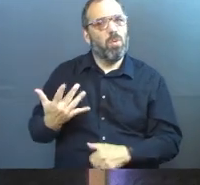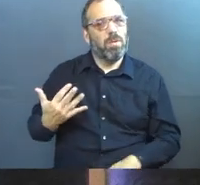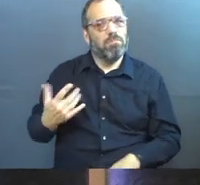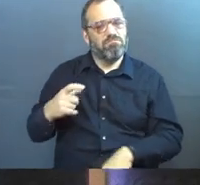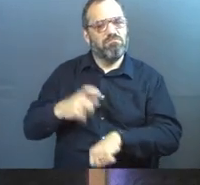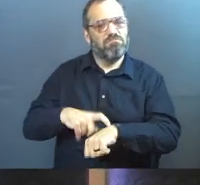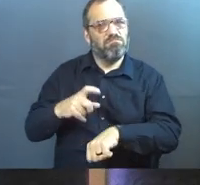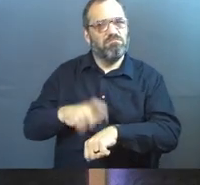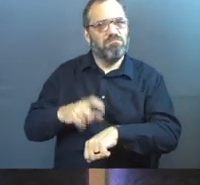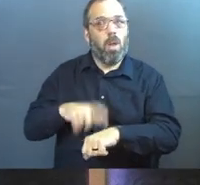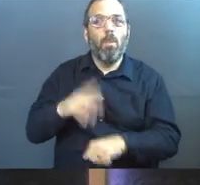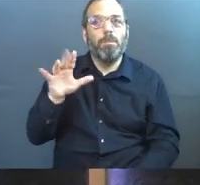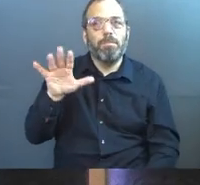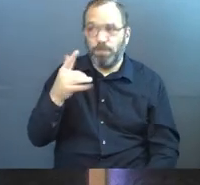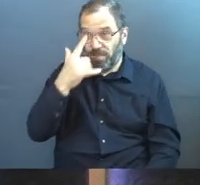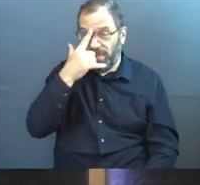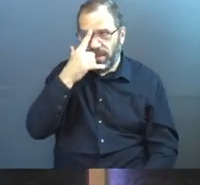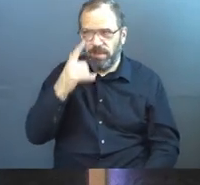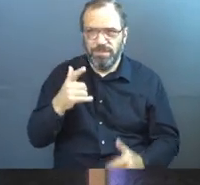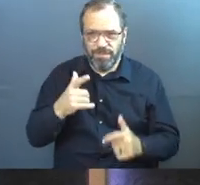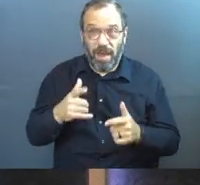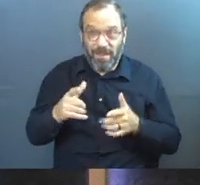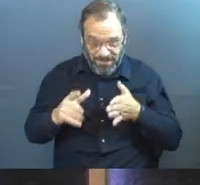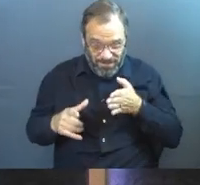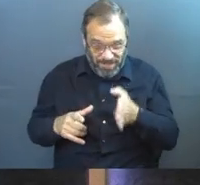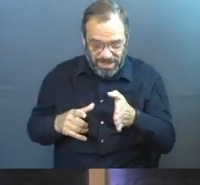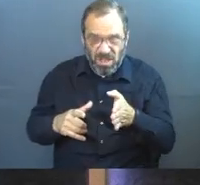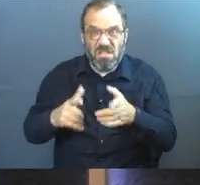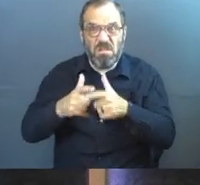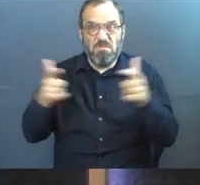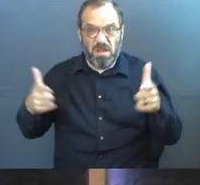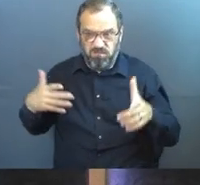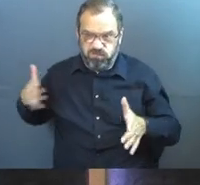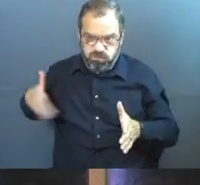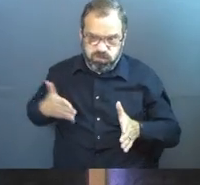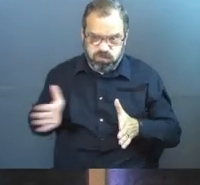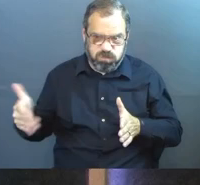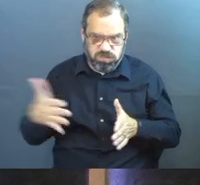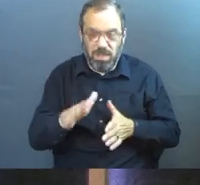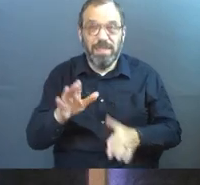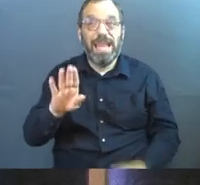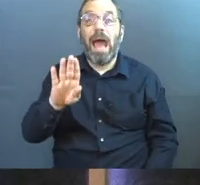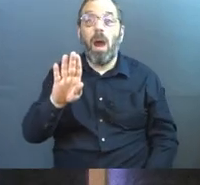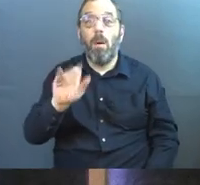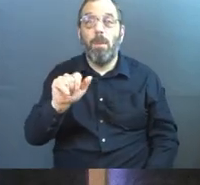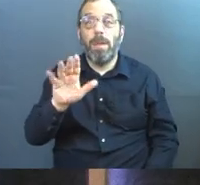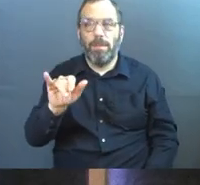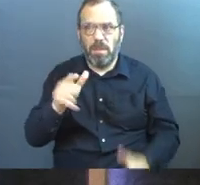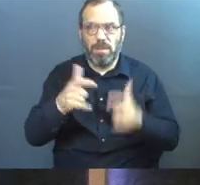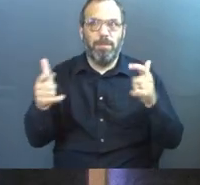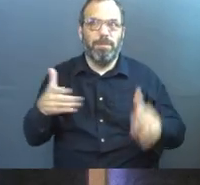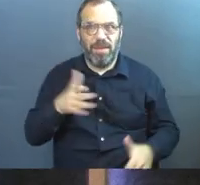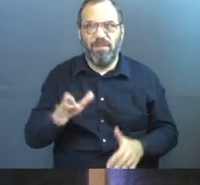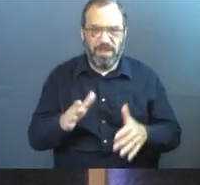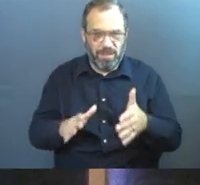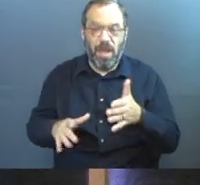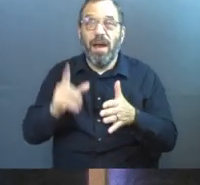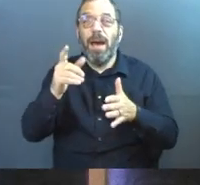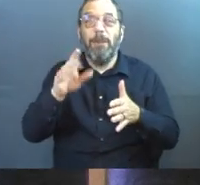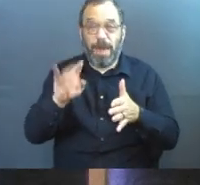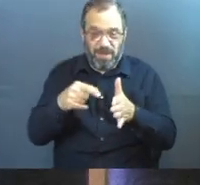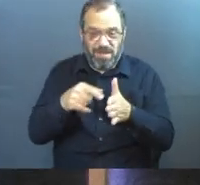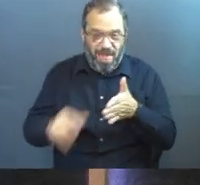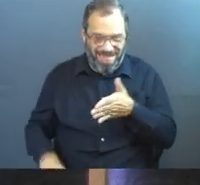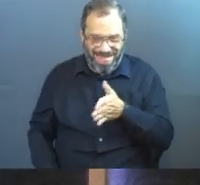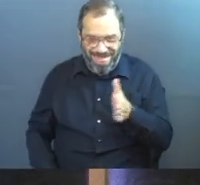because there's always a bigger fish. And today Babylon's the big fish, but another one's going to come along